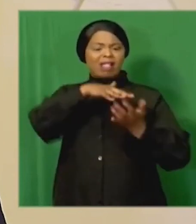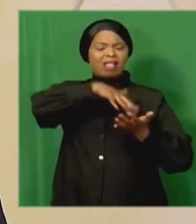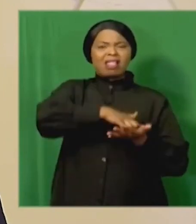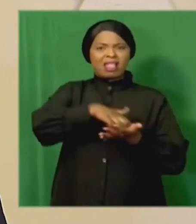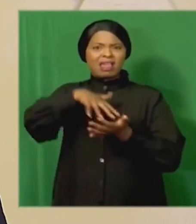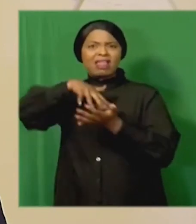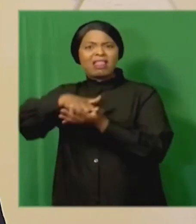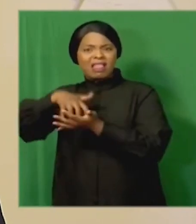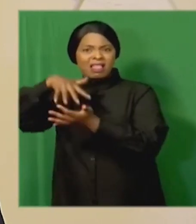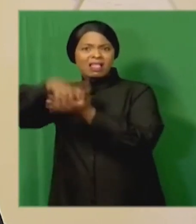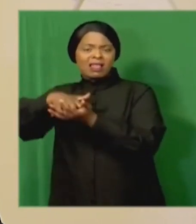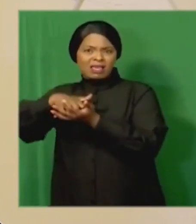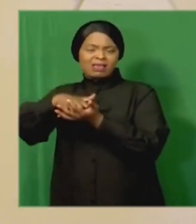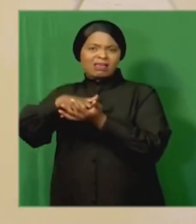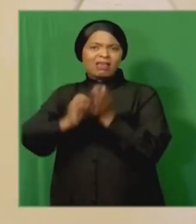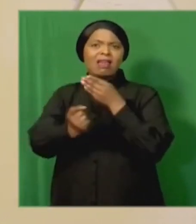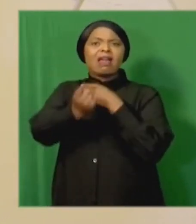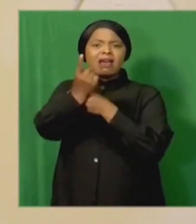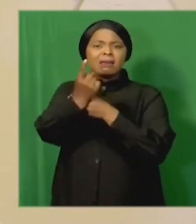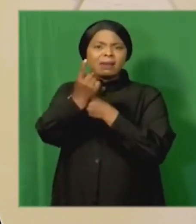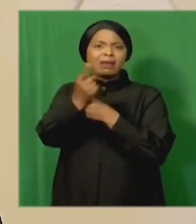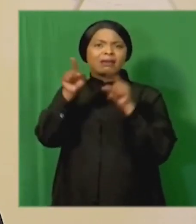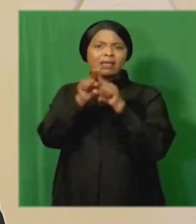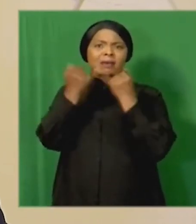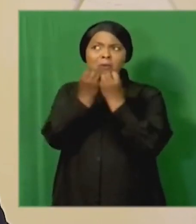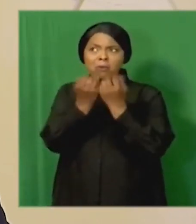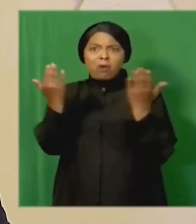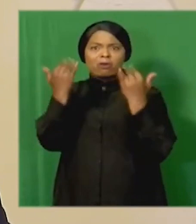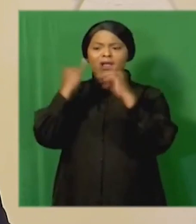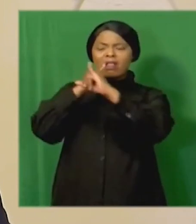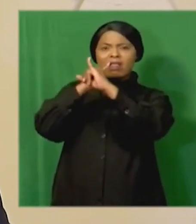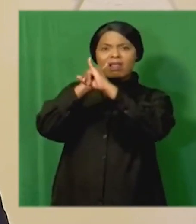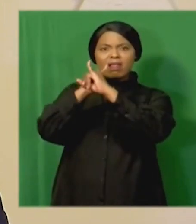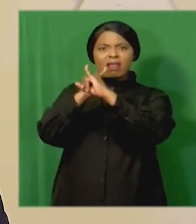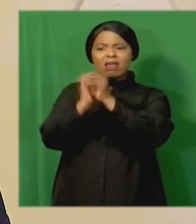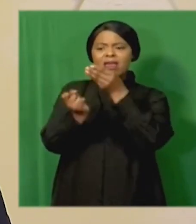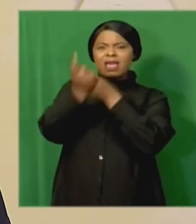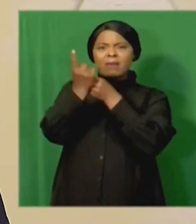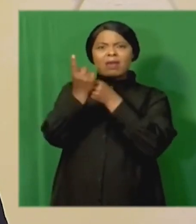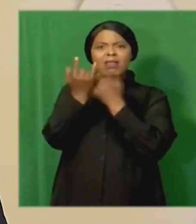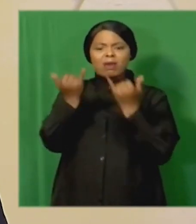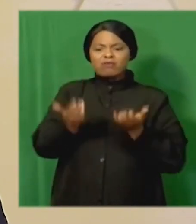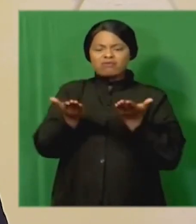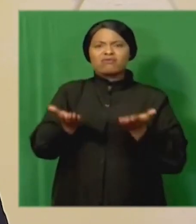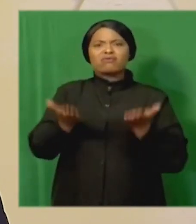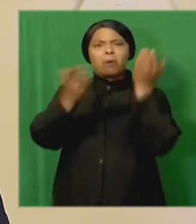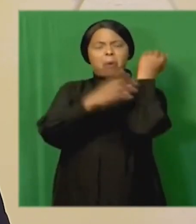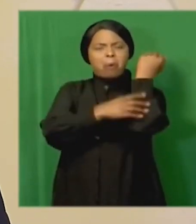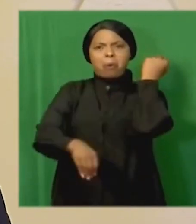in the substantial public debt of some of our institutions, in poor service delivery,